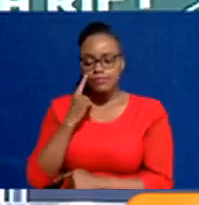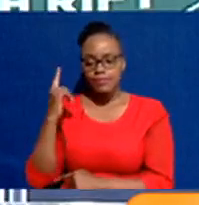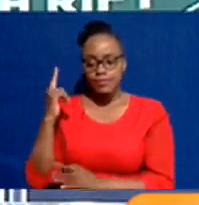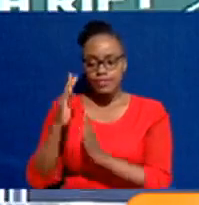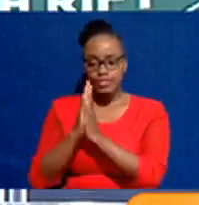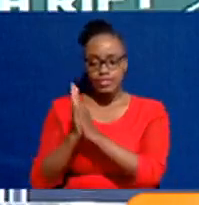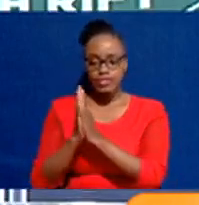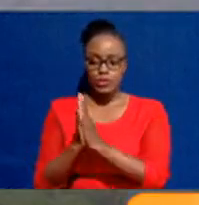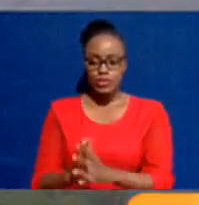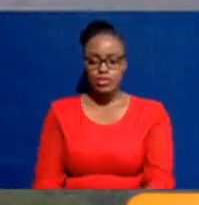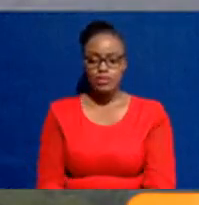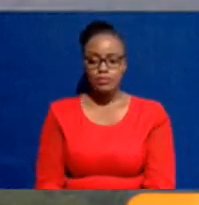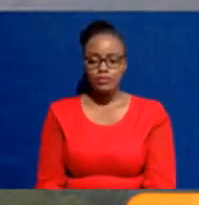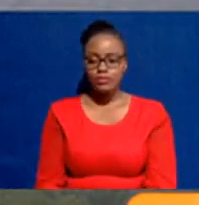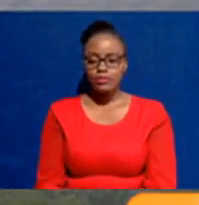details.